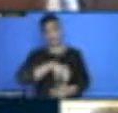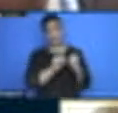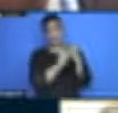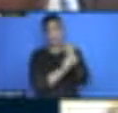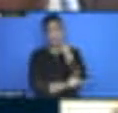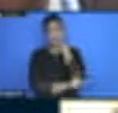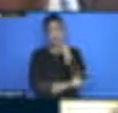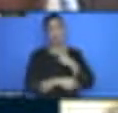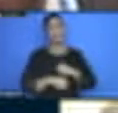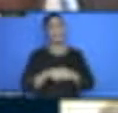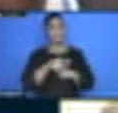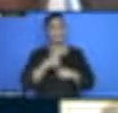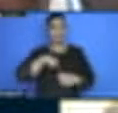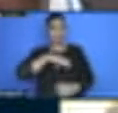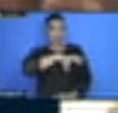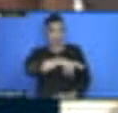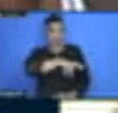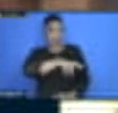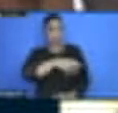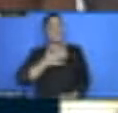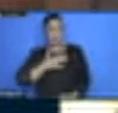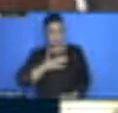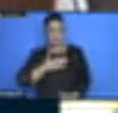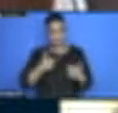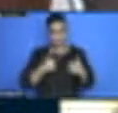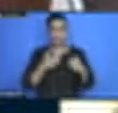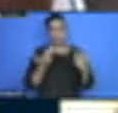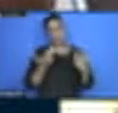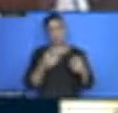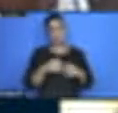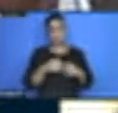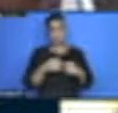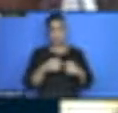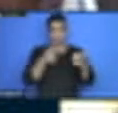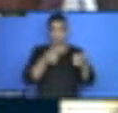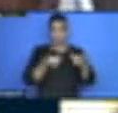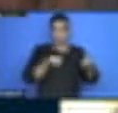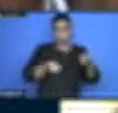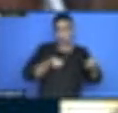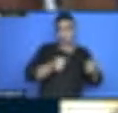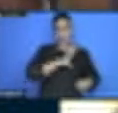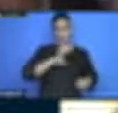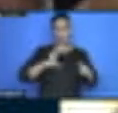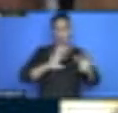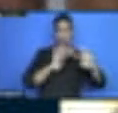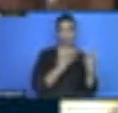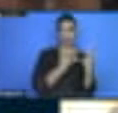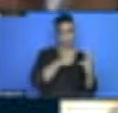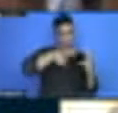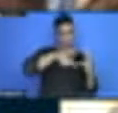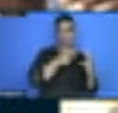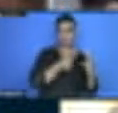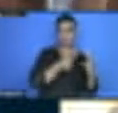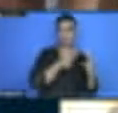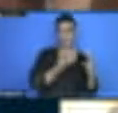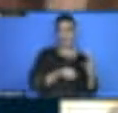of good governance, which is a member of the MEP. And it's this commission that is